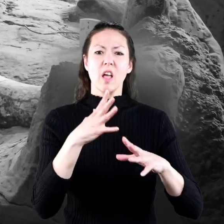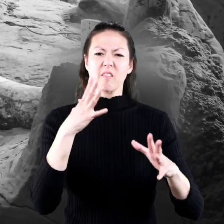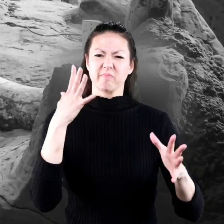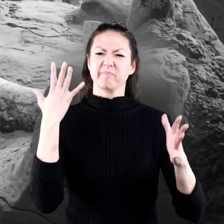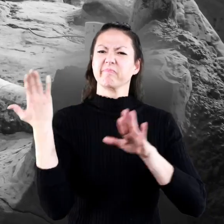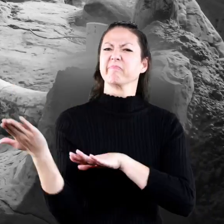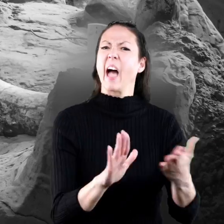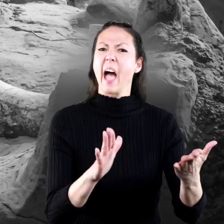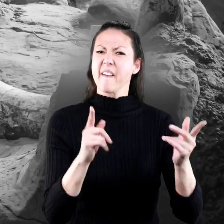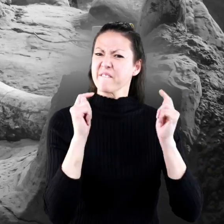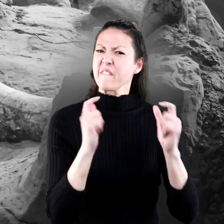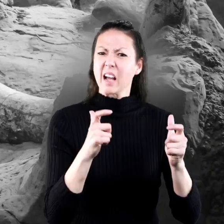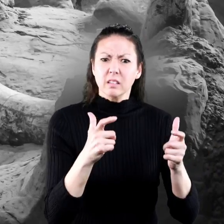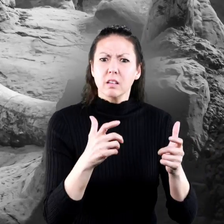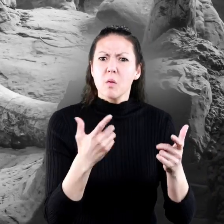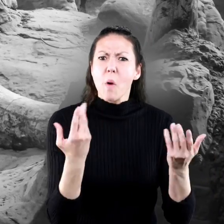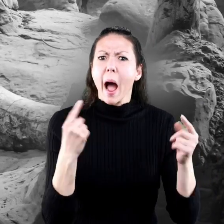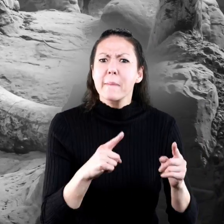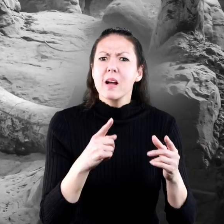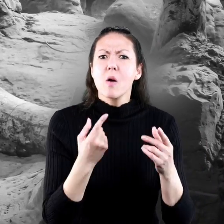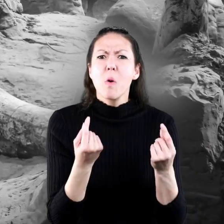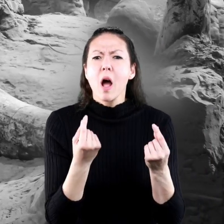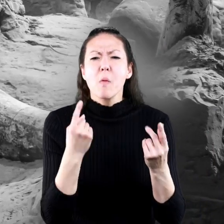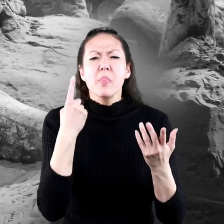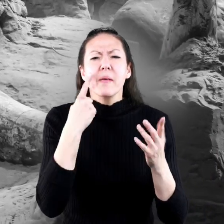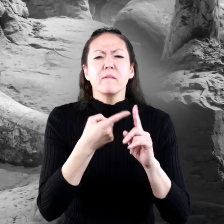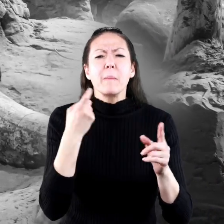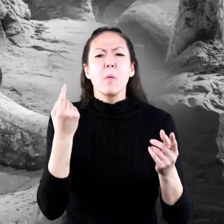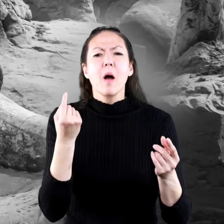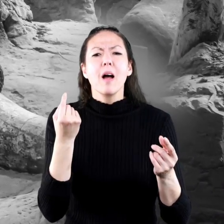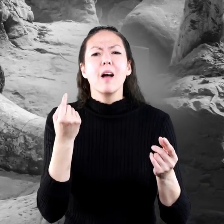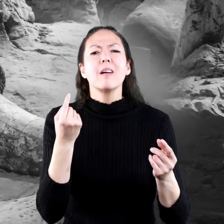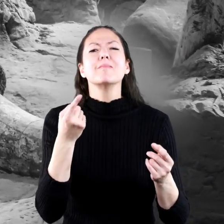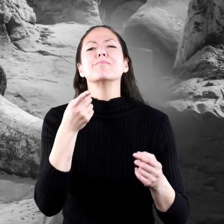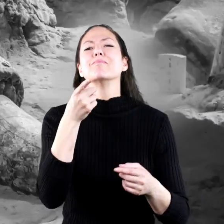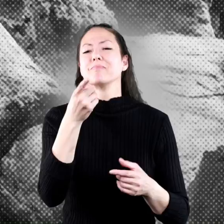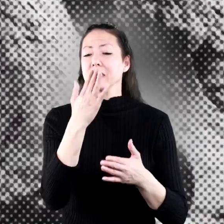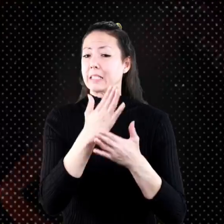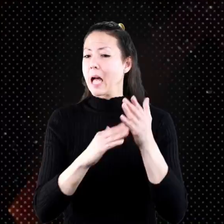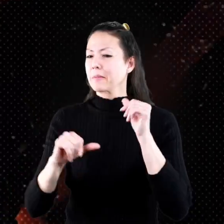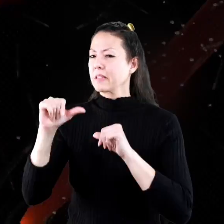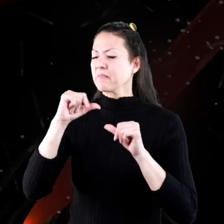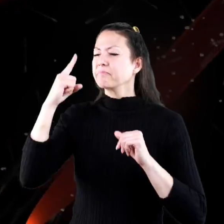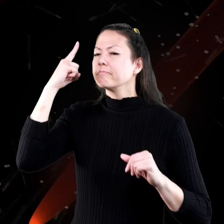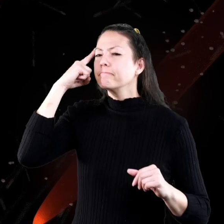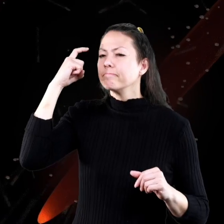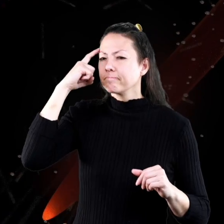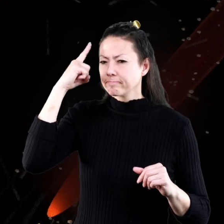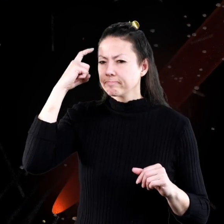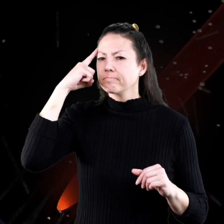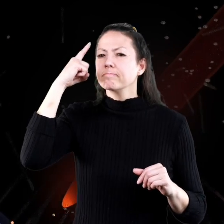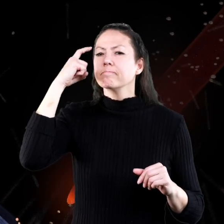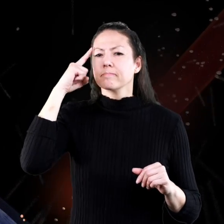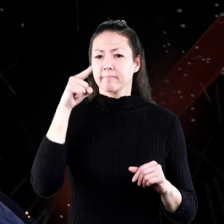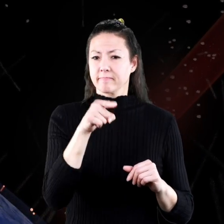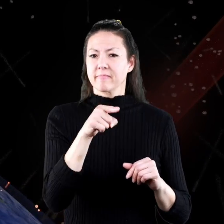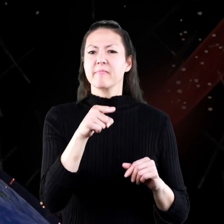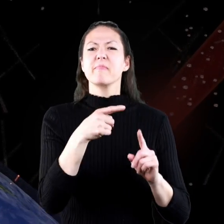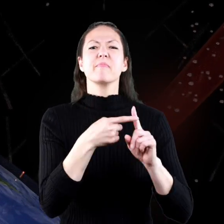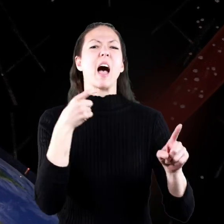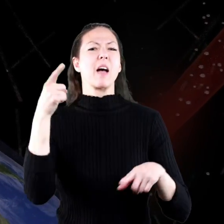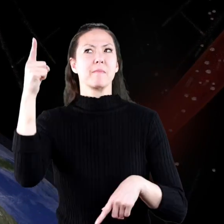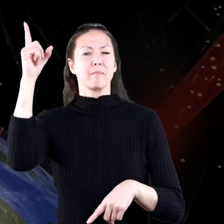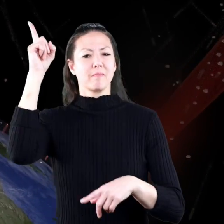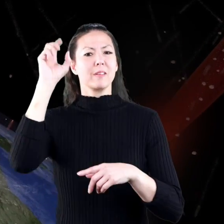on the earth to die quickly what was it what do you think it could have been well some scientists believe